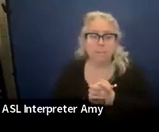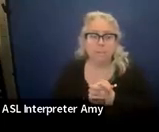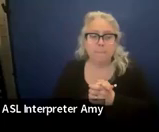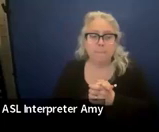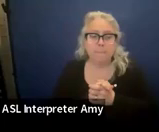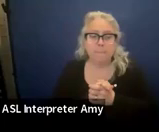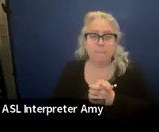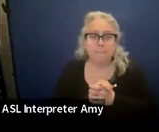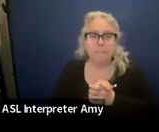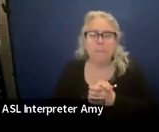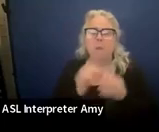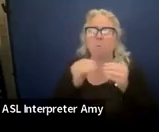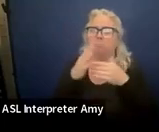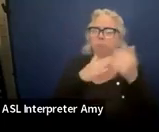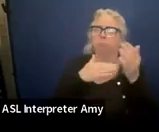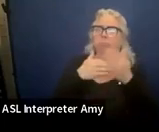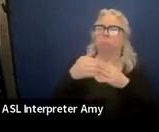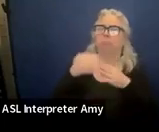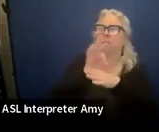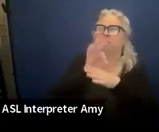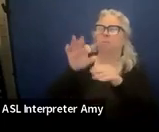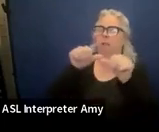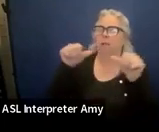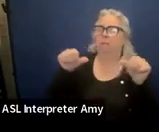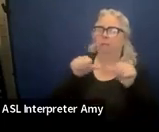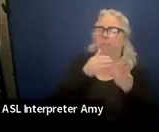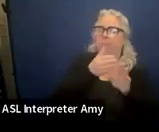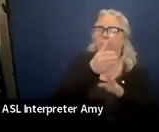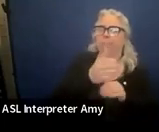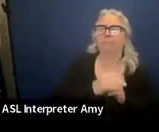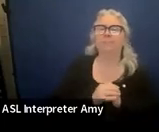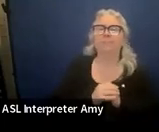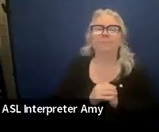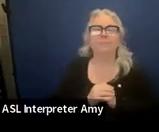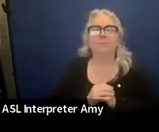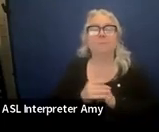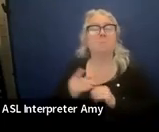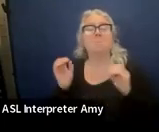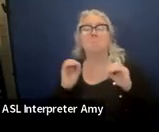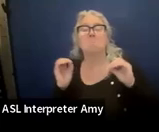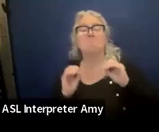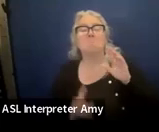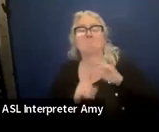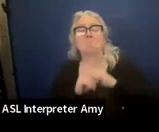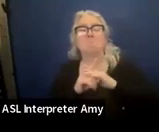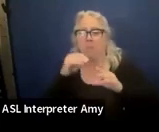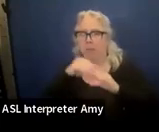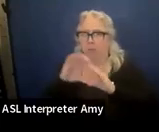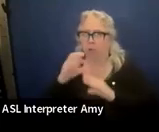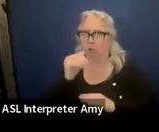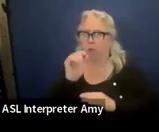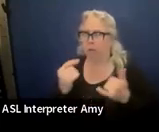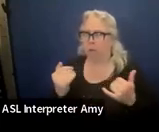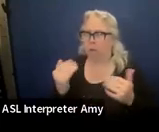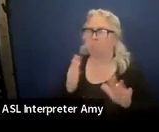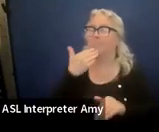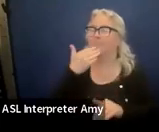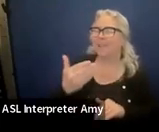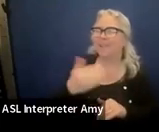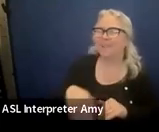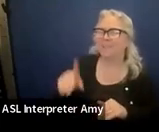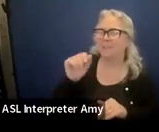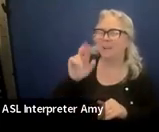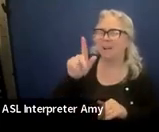I'm much more comfortable in the functional area. I'll say there's nothing popping up in chat right now. Thank you, Carly.